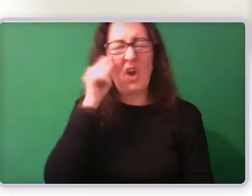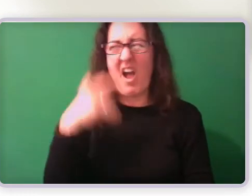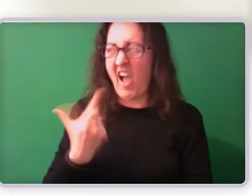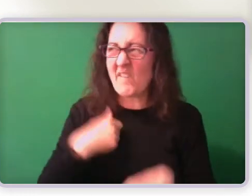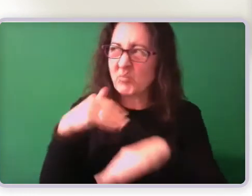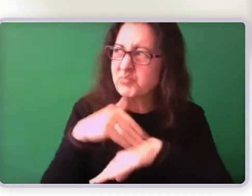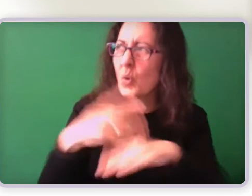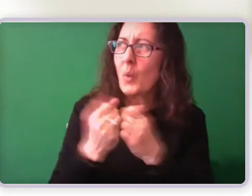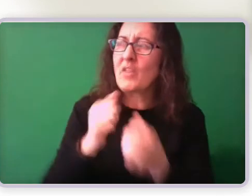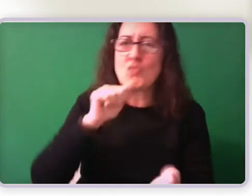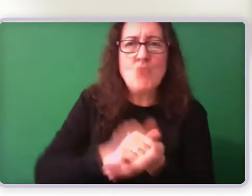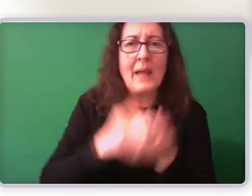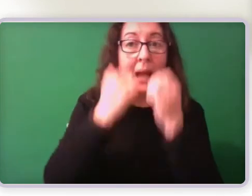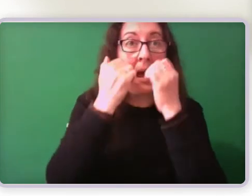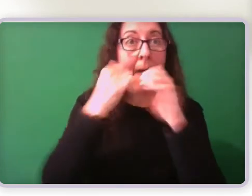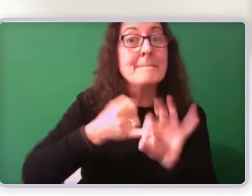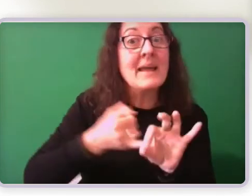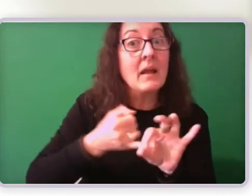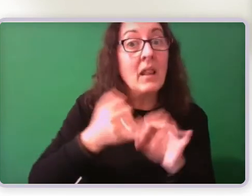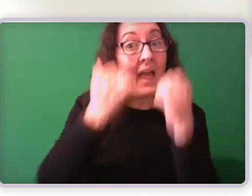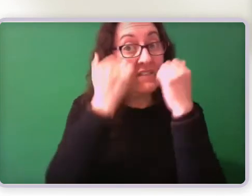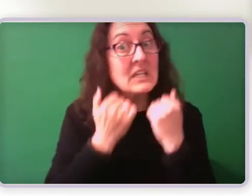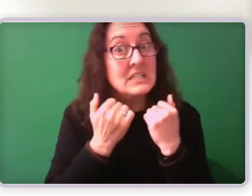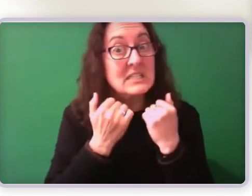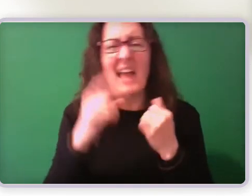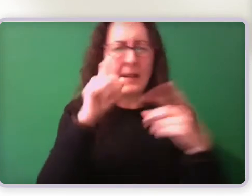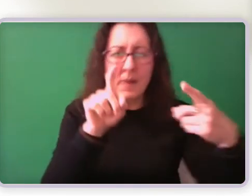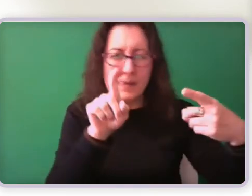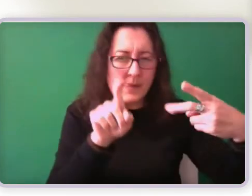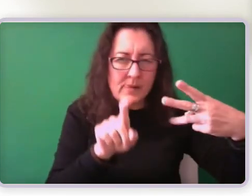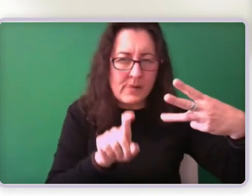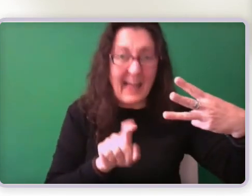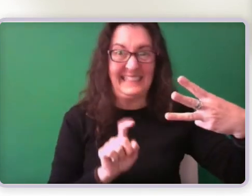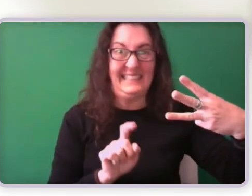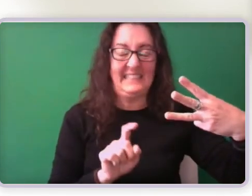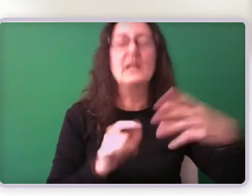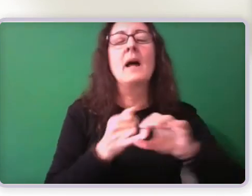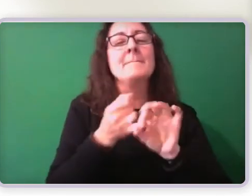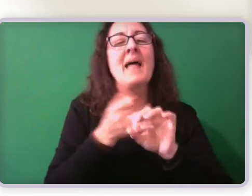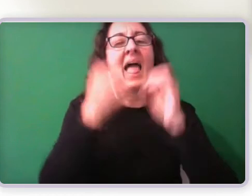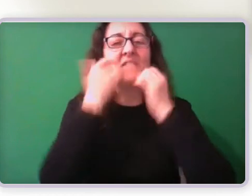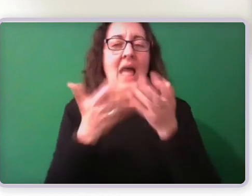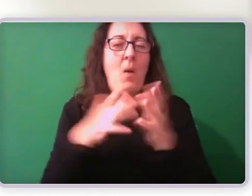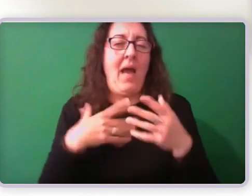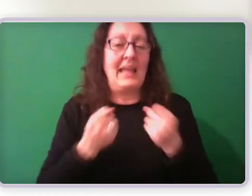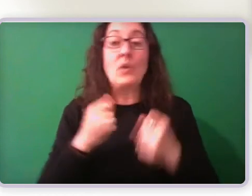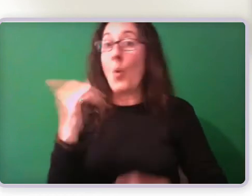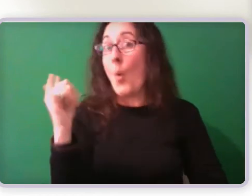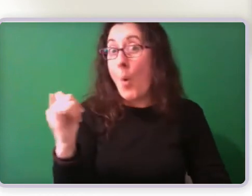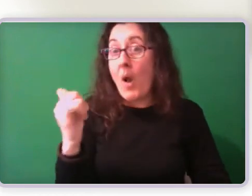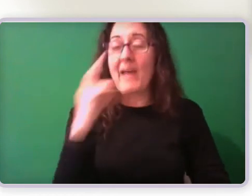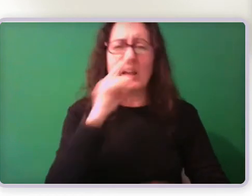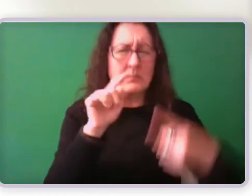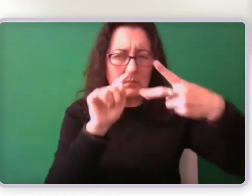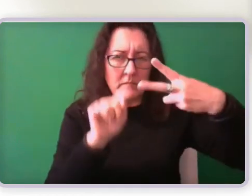medical evidence, they can go straight to that page. Or they can start at understanding the disability support pension, and work through it